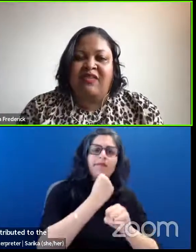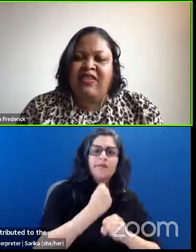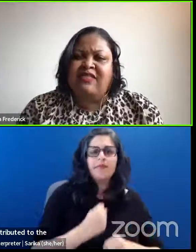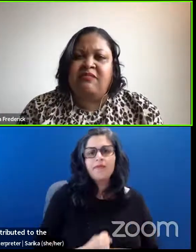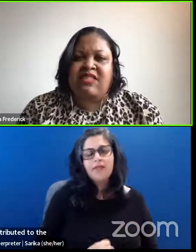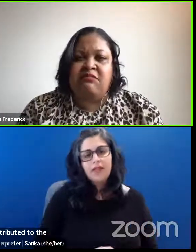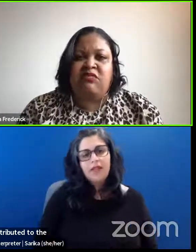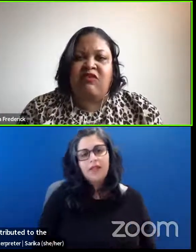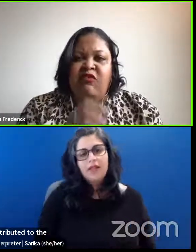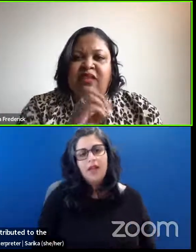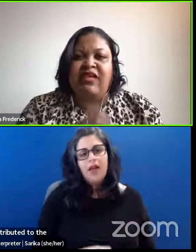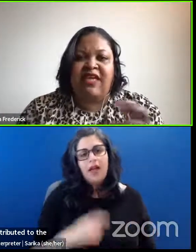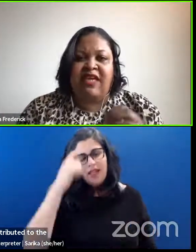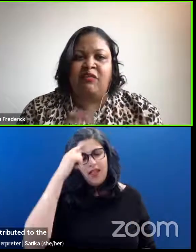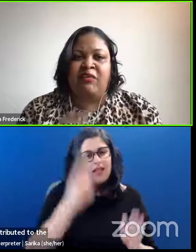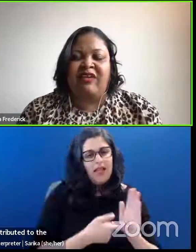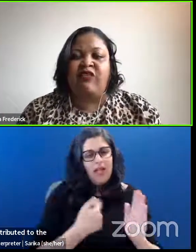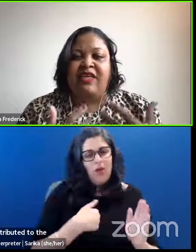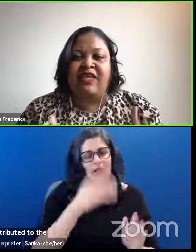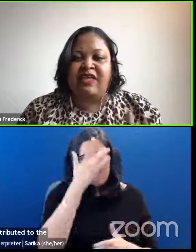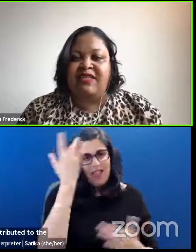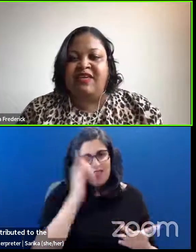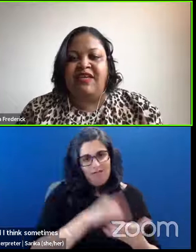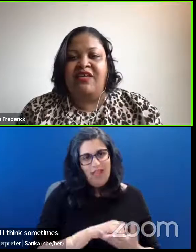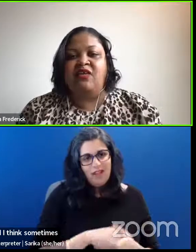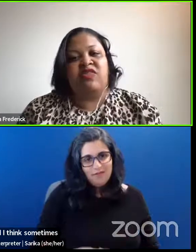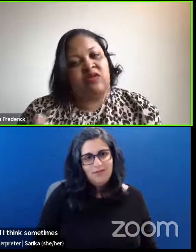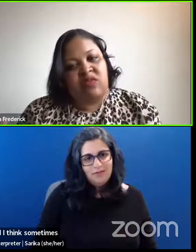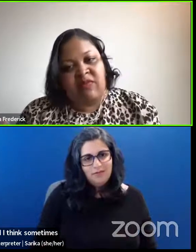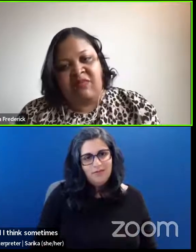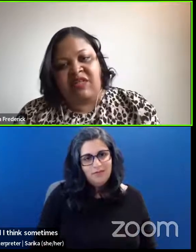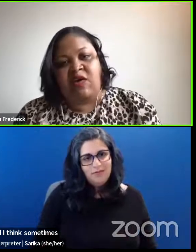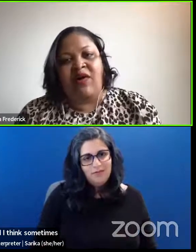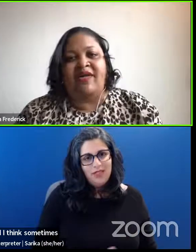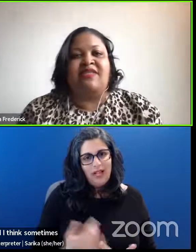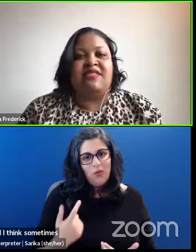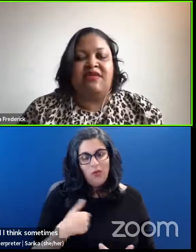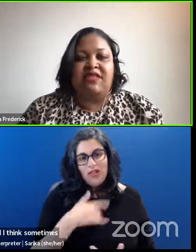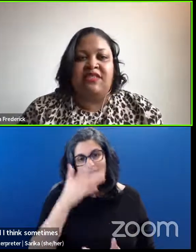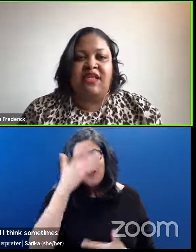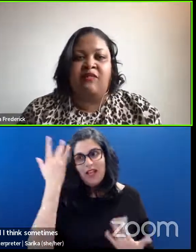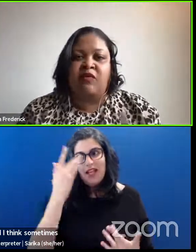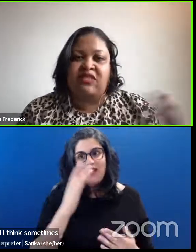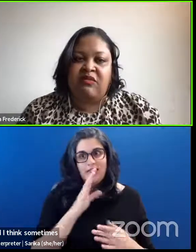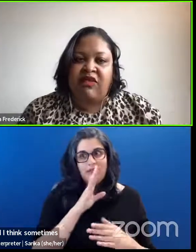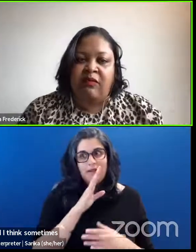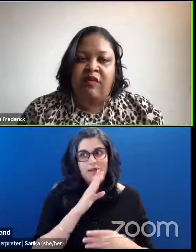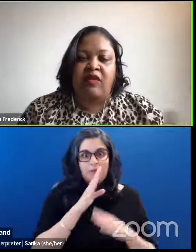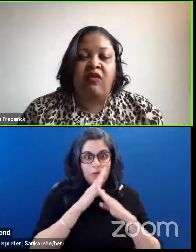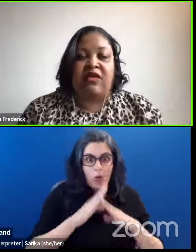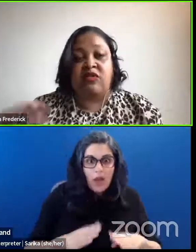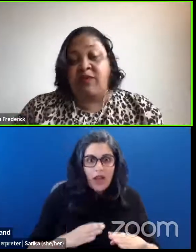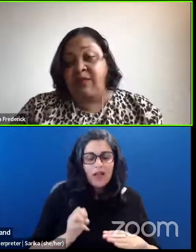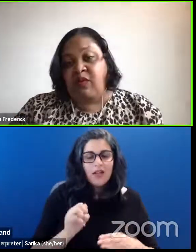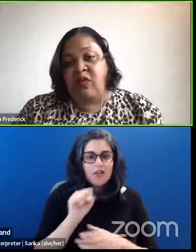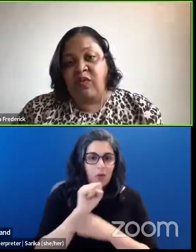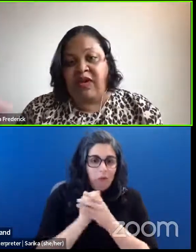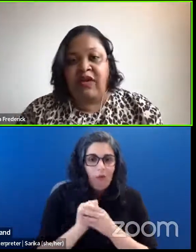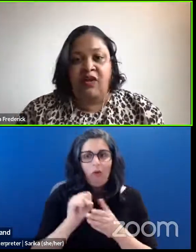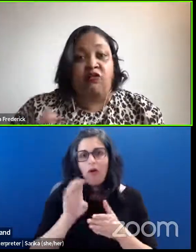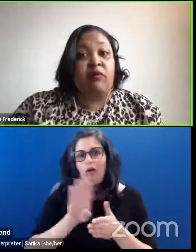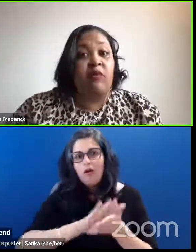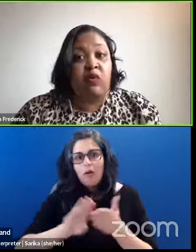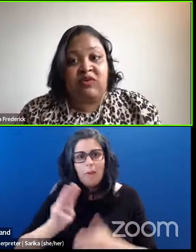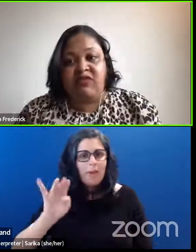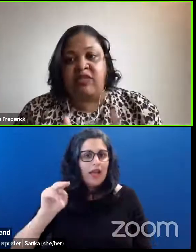And I think sometimes we forget that and we might forget, you know, those who might be the quietest on the team or some of our minorities or people who